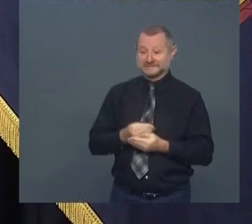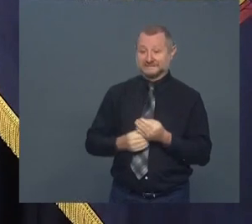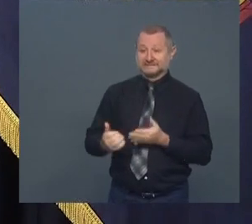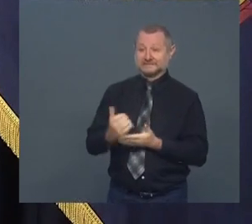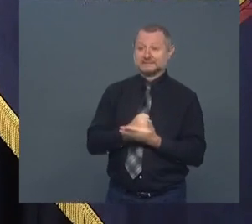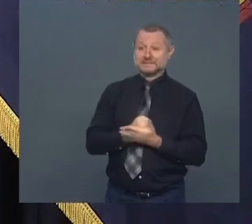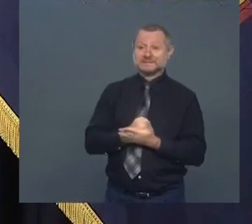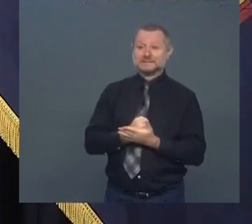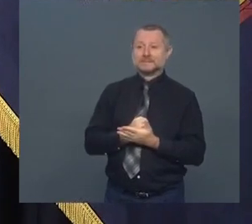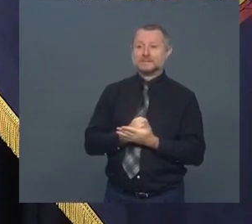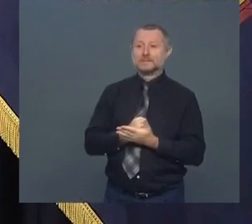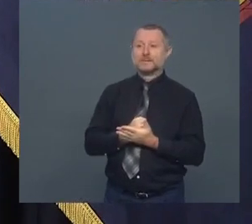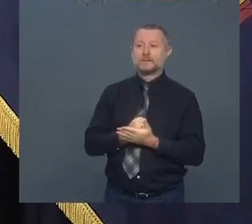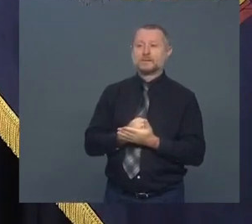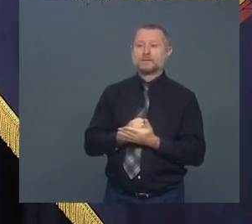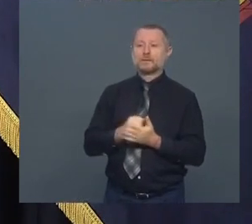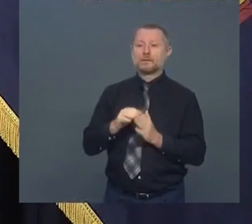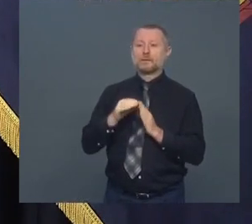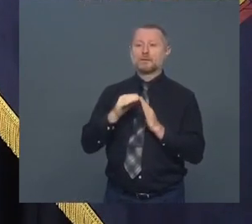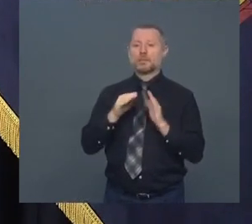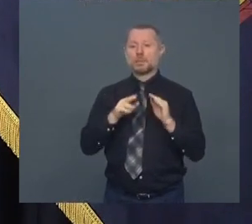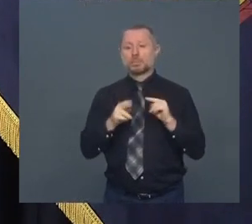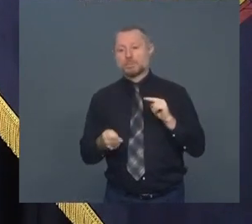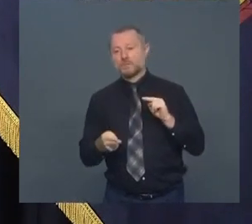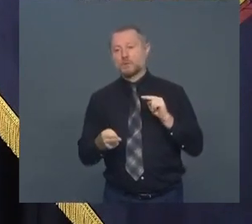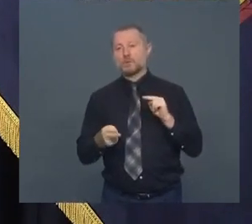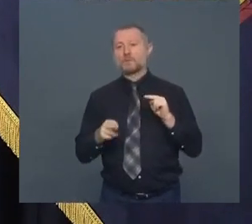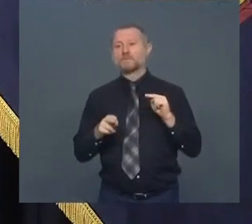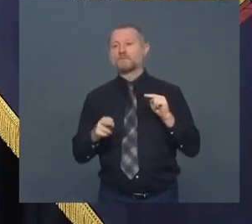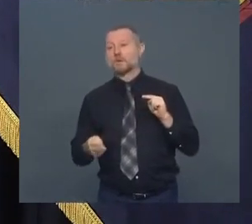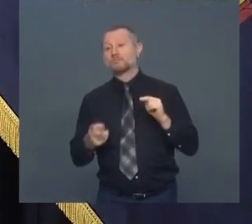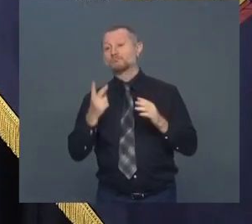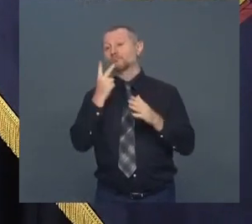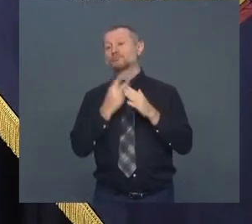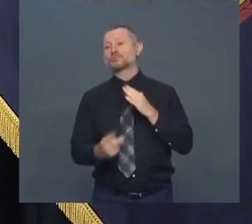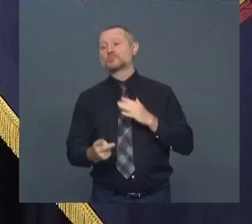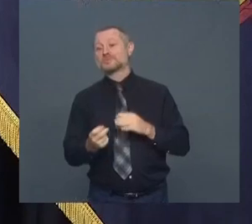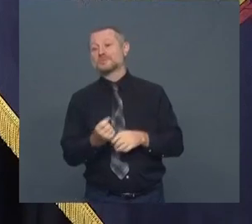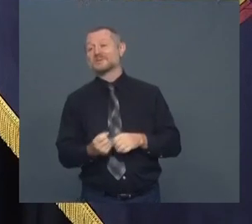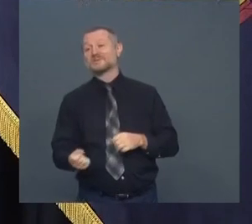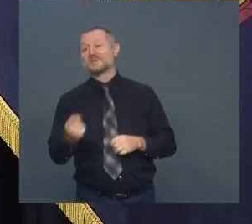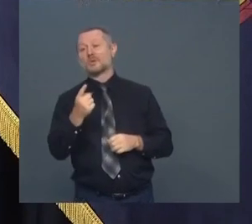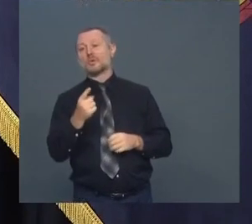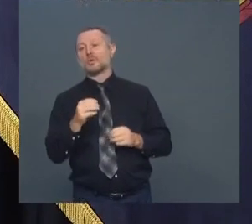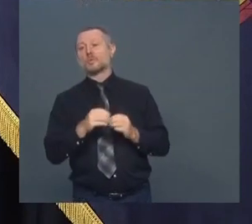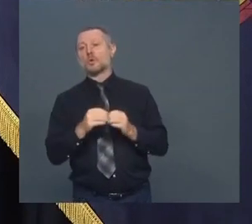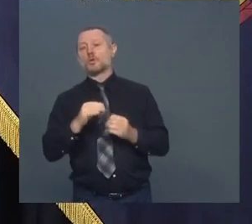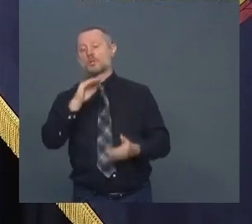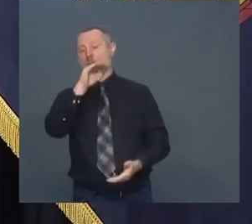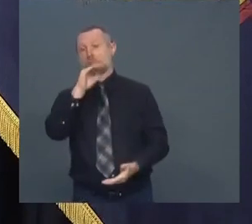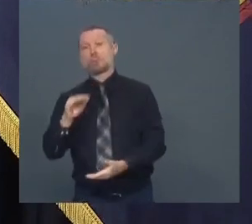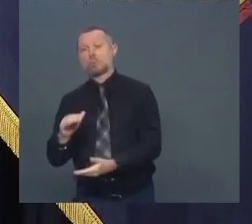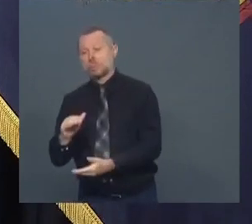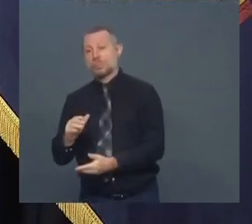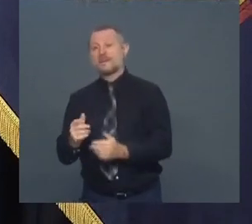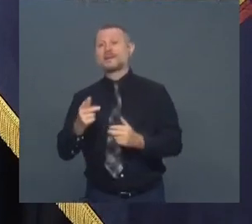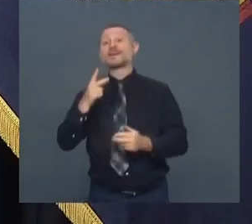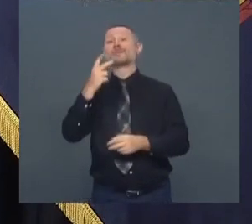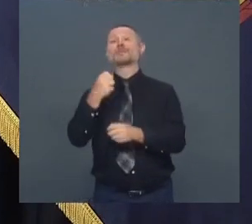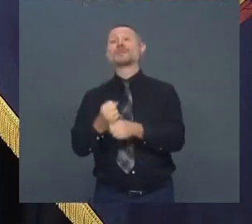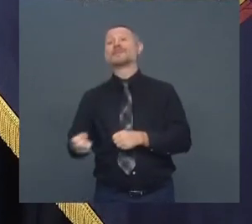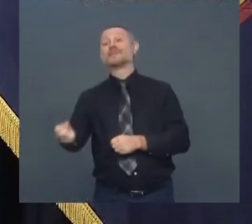and the projection is they fall, they continue to fall next year. So